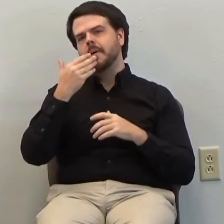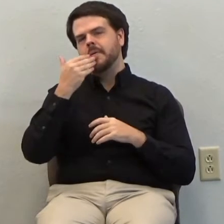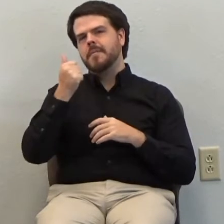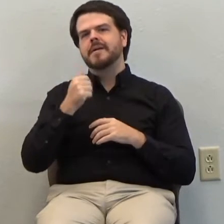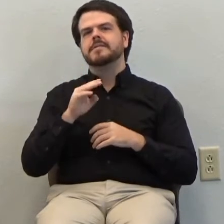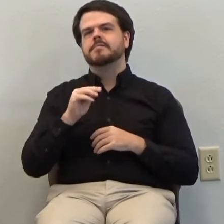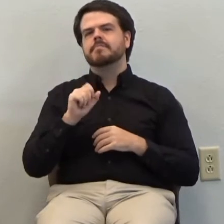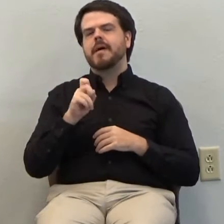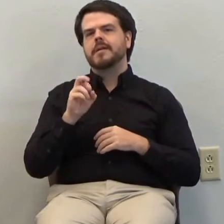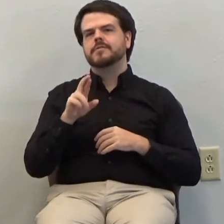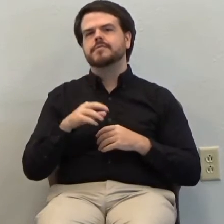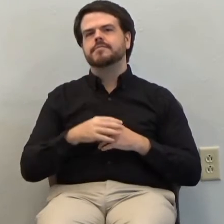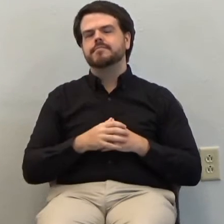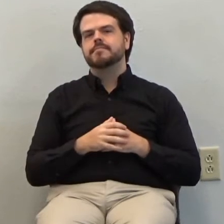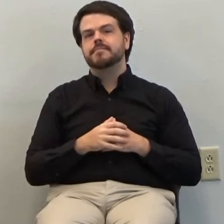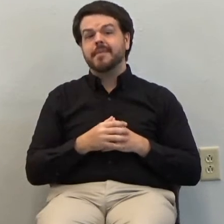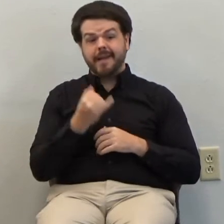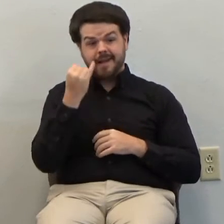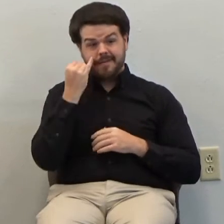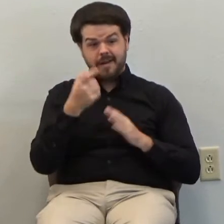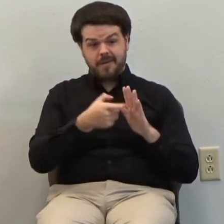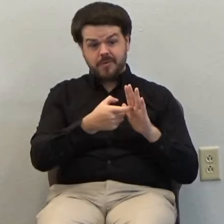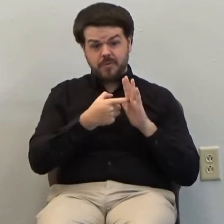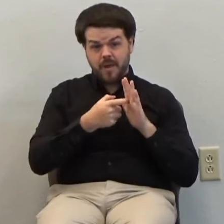I know if I demanded perfection